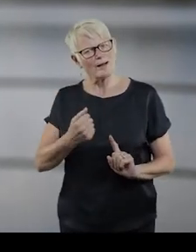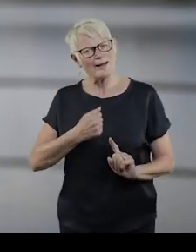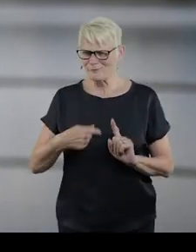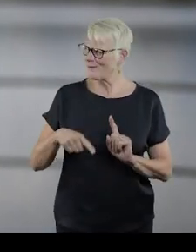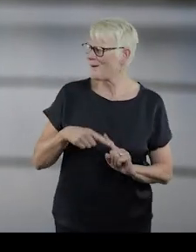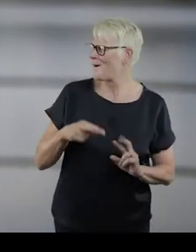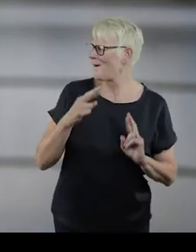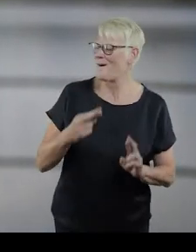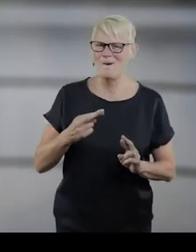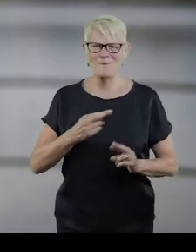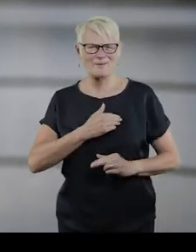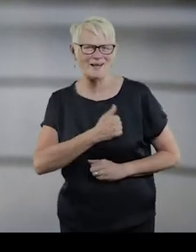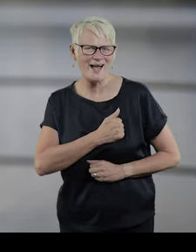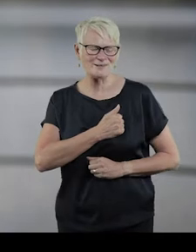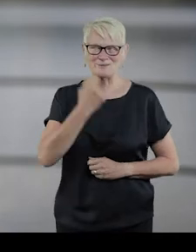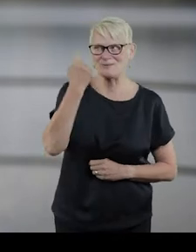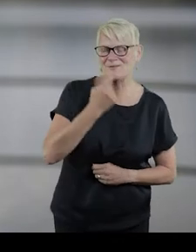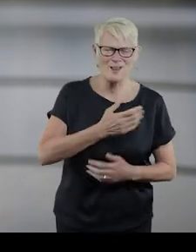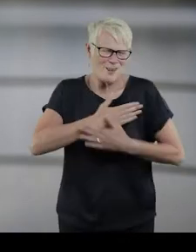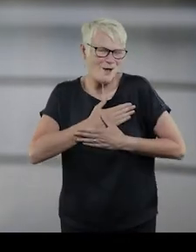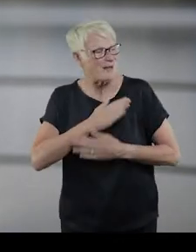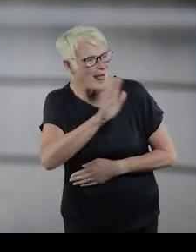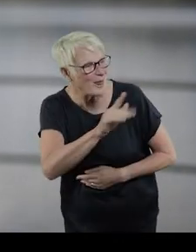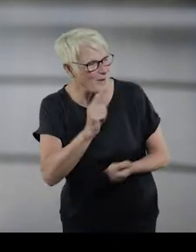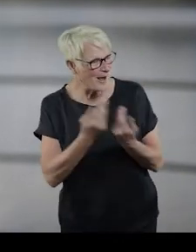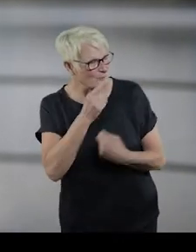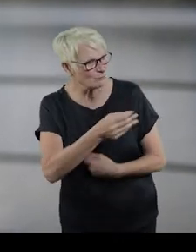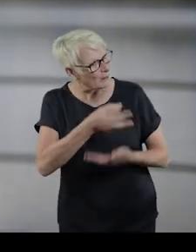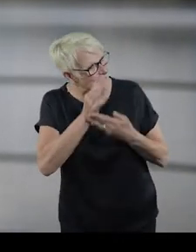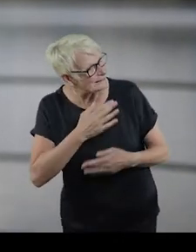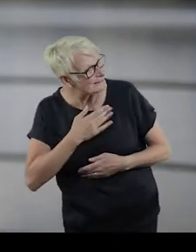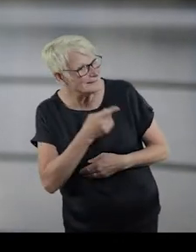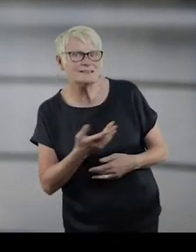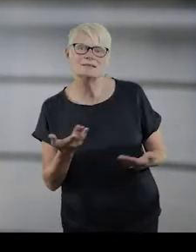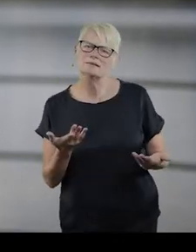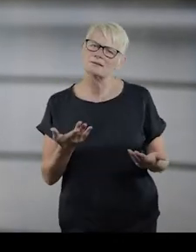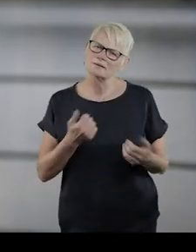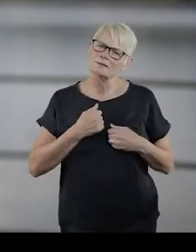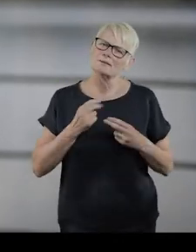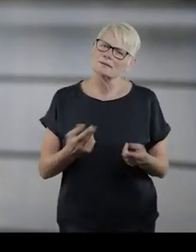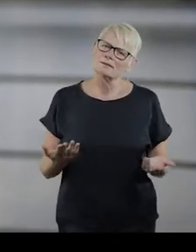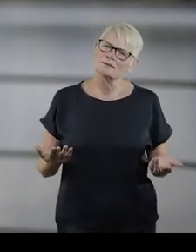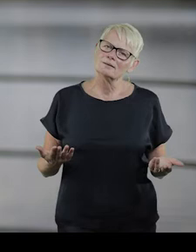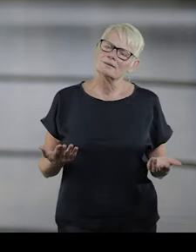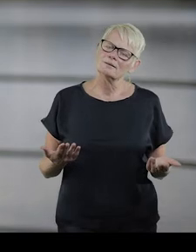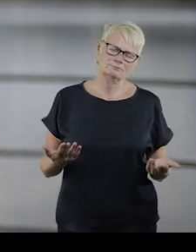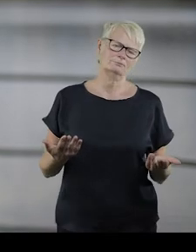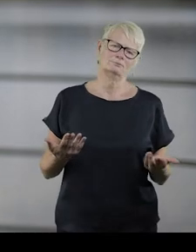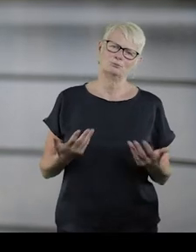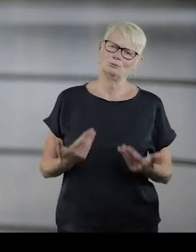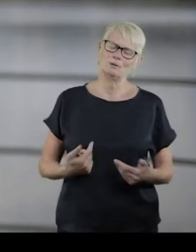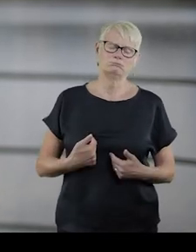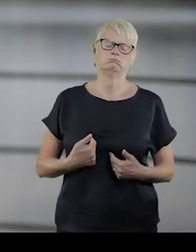Hope, kindness, curiosity, love. Hello, how are you? Would you like a cup of tea? Today,